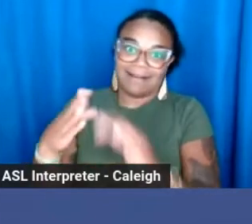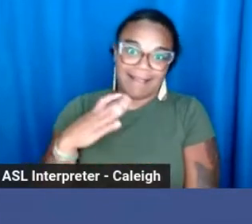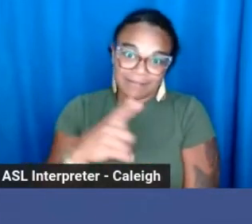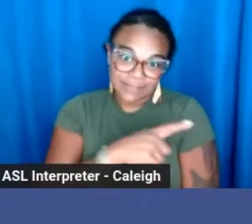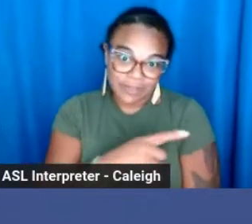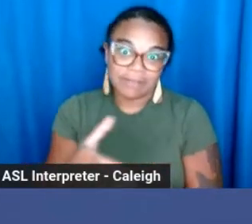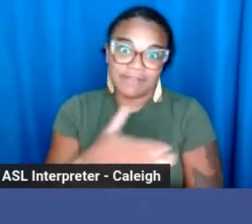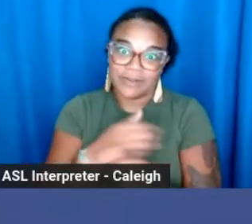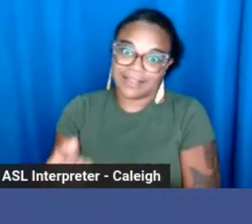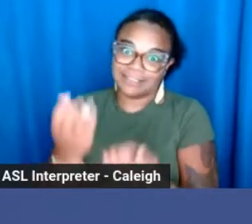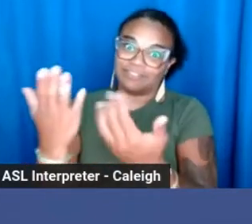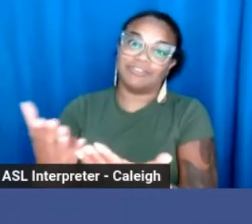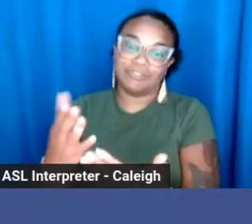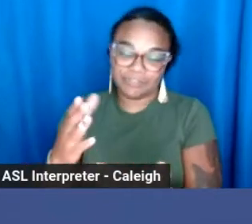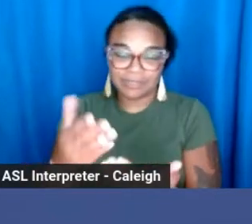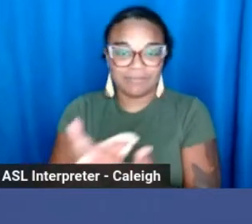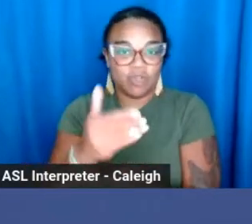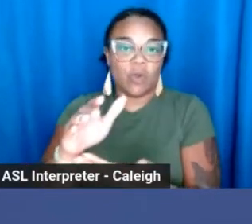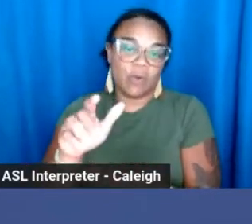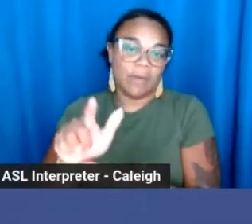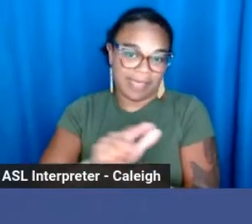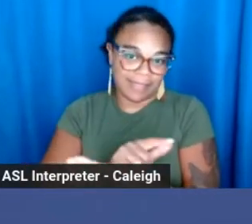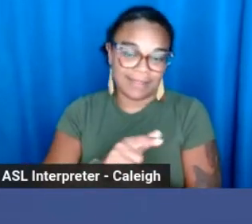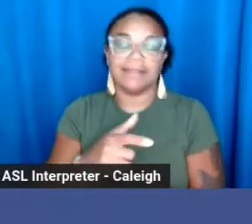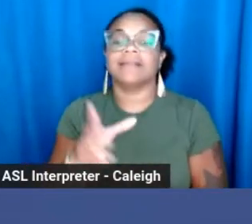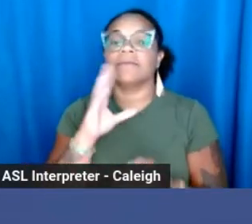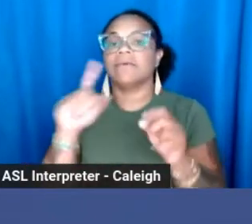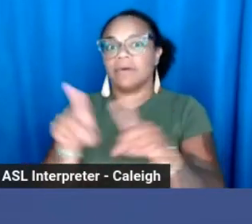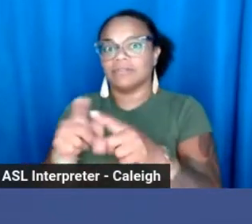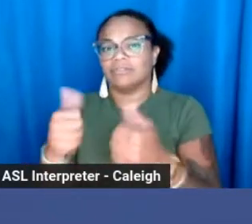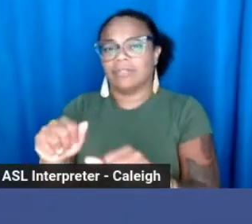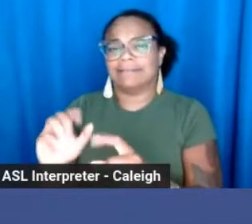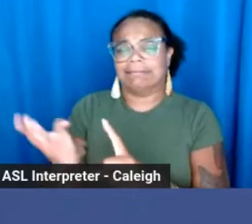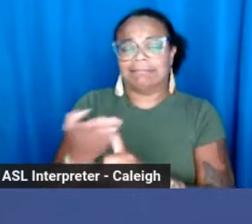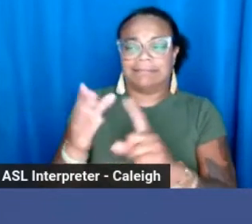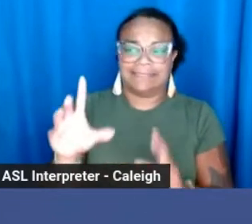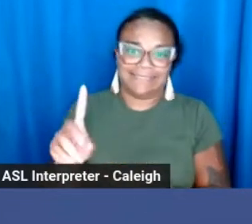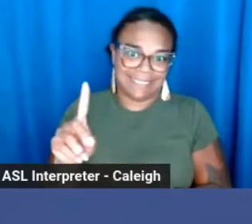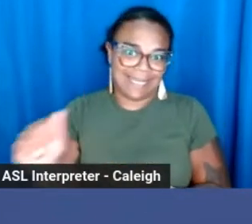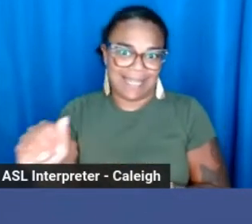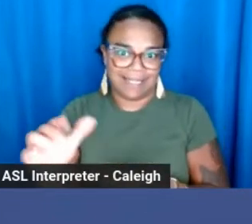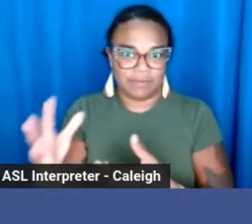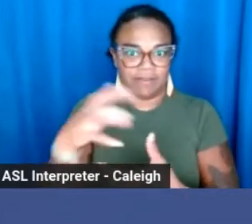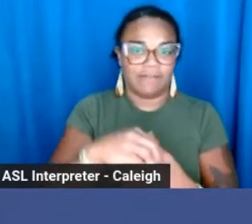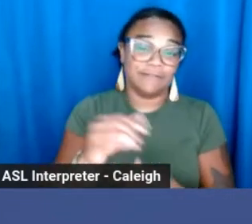introduced. And we'll also try to get the district attorney on board as well.